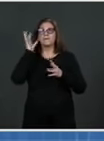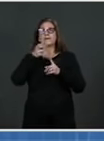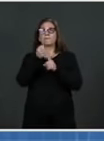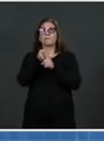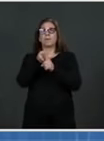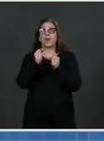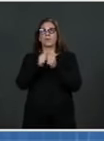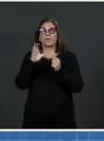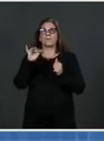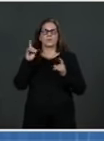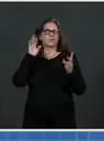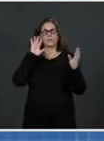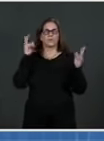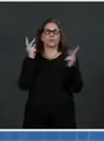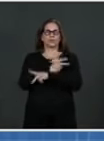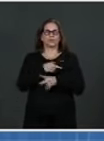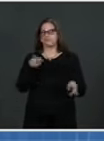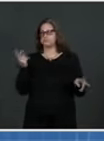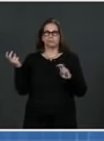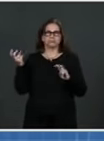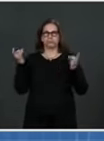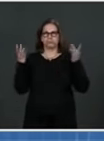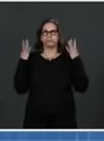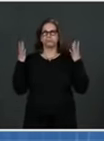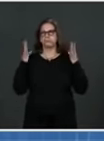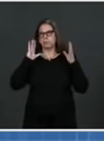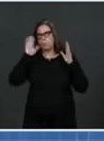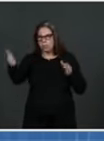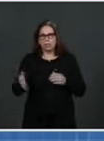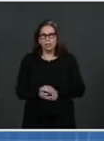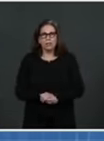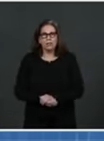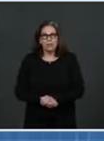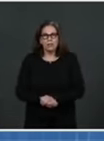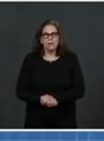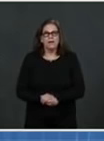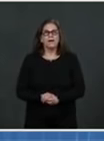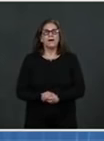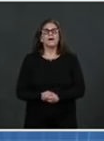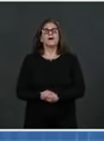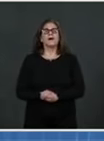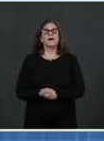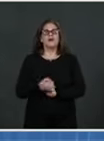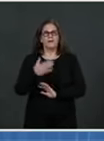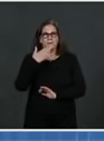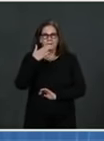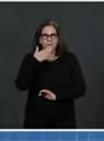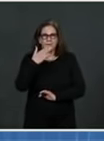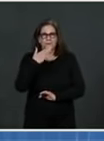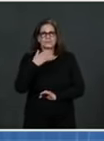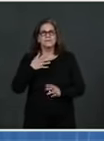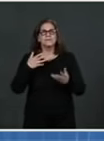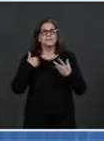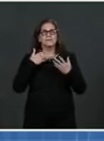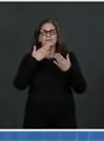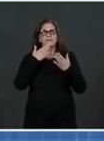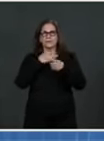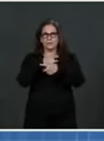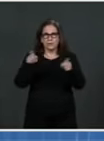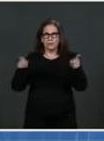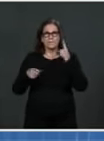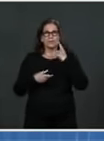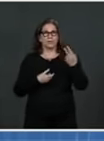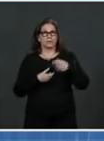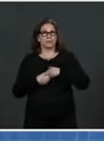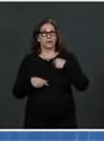Thank you. Thanks for those questions. I invite everybody to tune into the president's remarks later today. Uh, and, uh, we will be doing this briefing